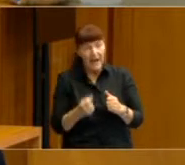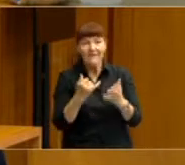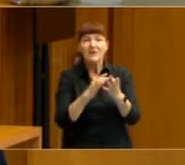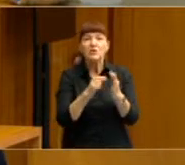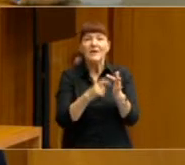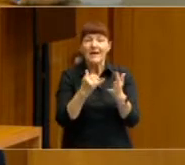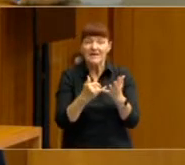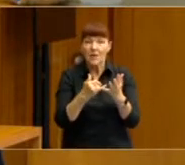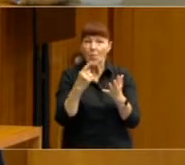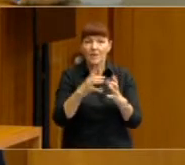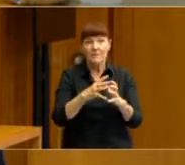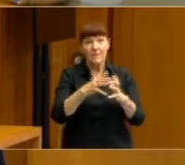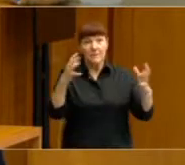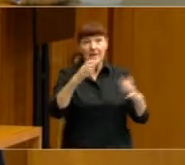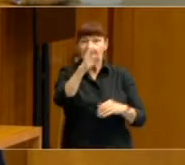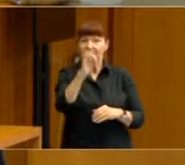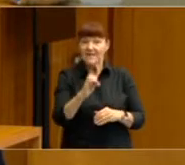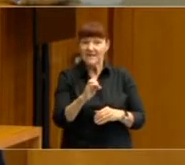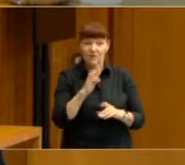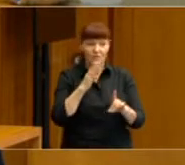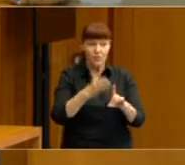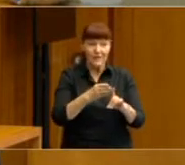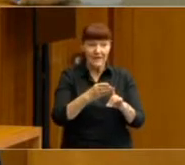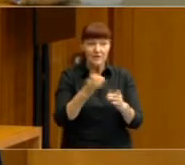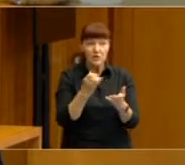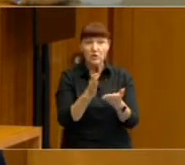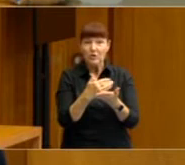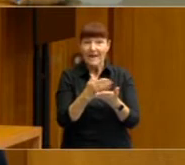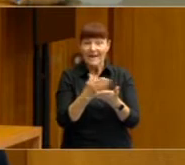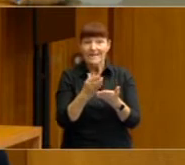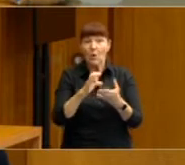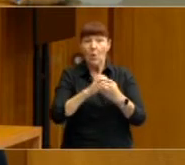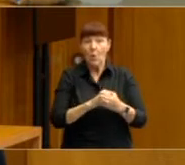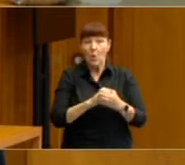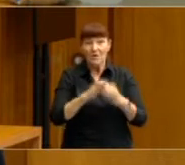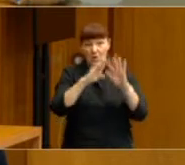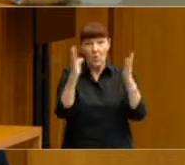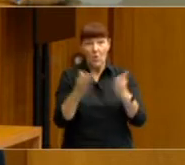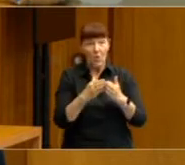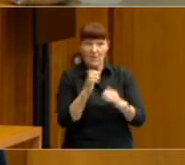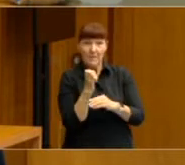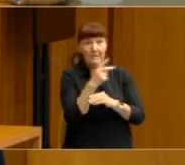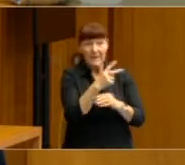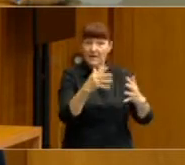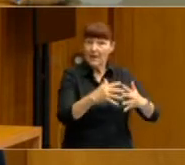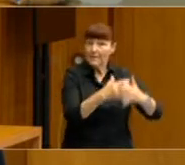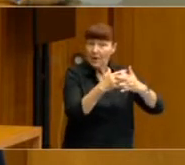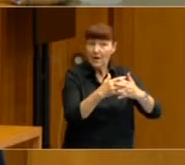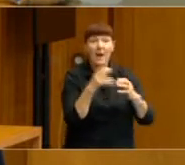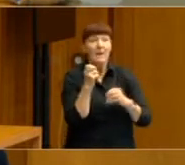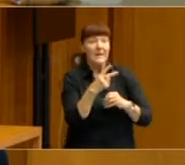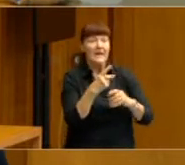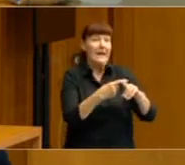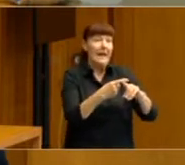one of the largest proportions of direct share ownership in the world, more than the United States, more than Britain, more than